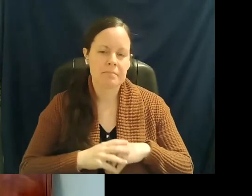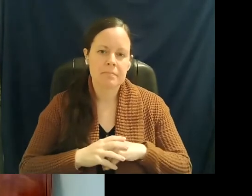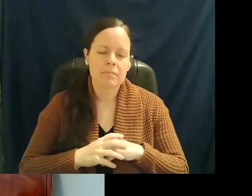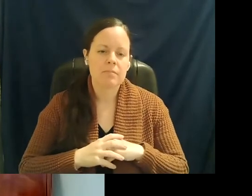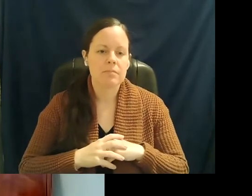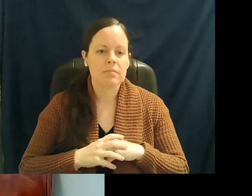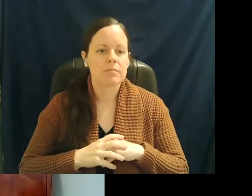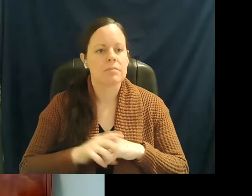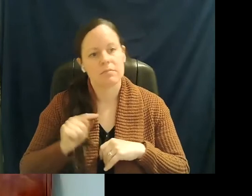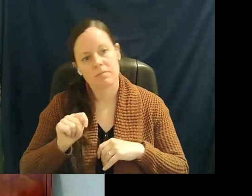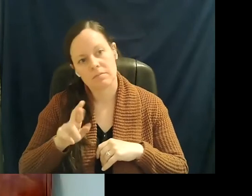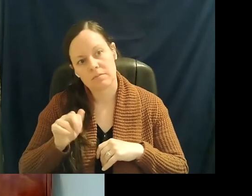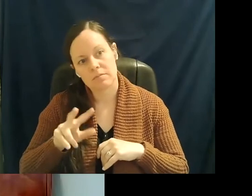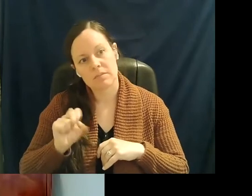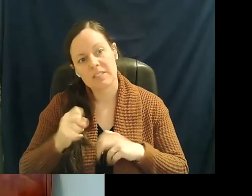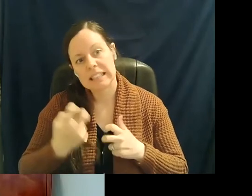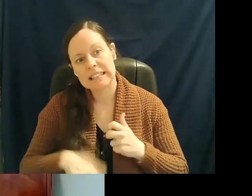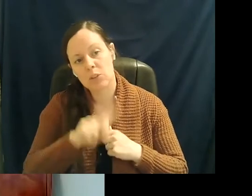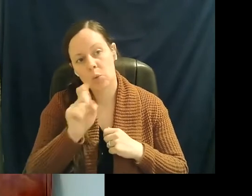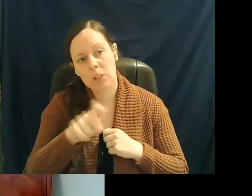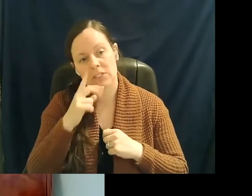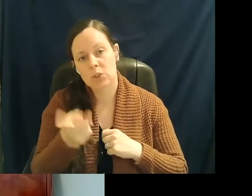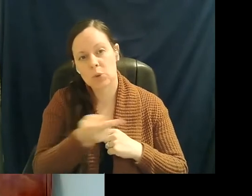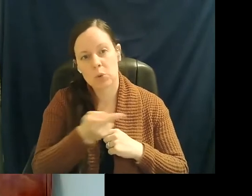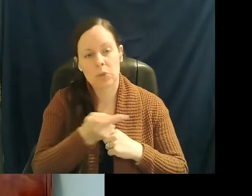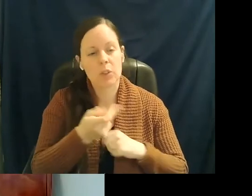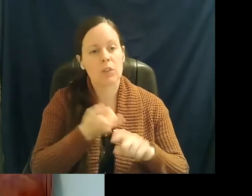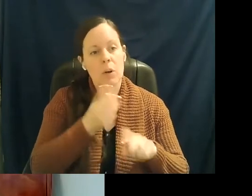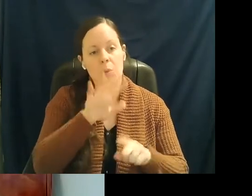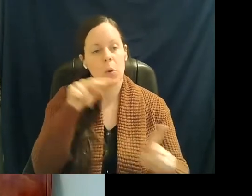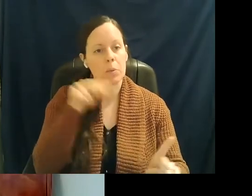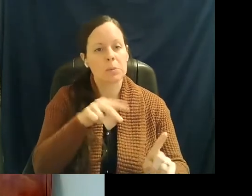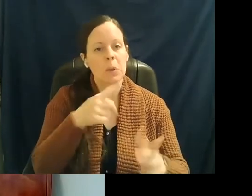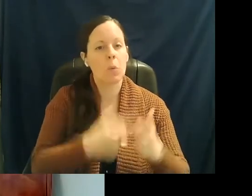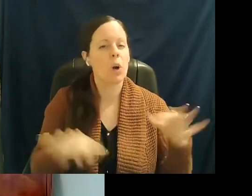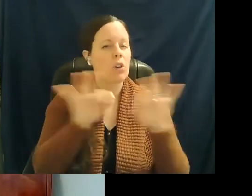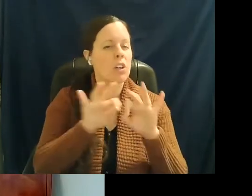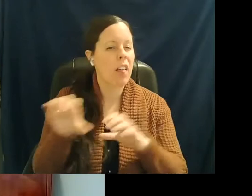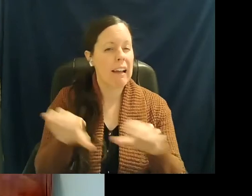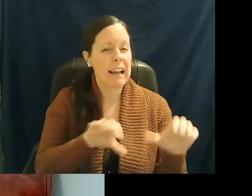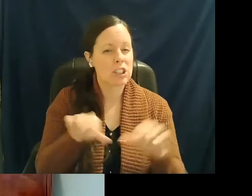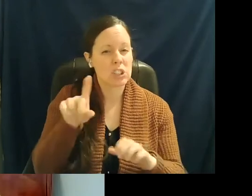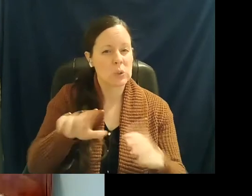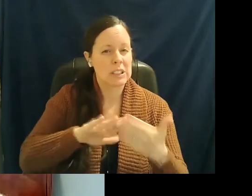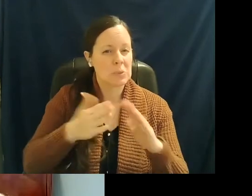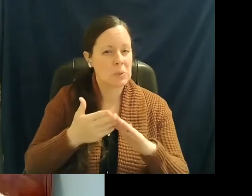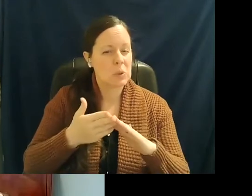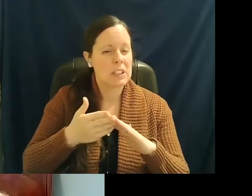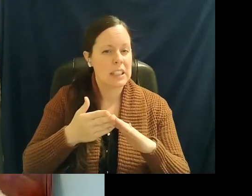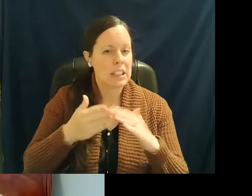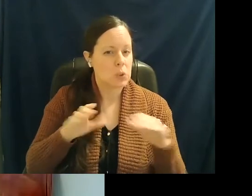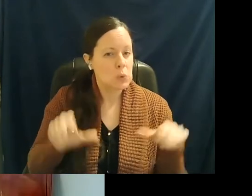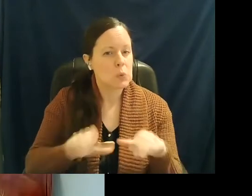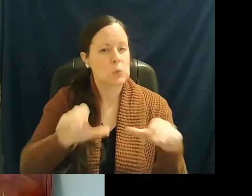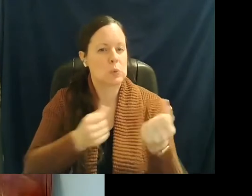So, Travis, one more question for you both. From your perspective, what critical actions do you need our community members to take to support the